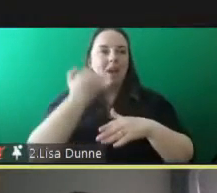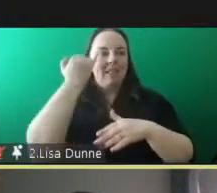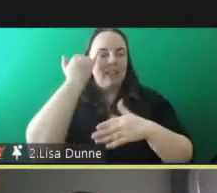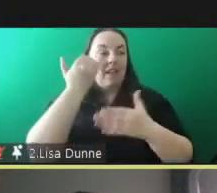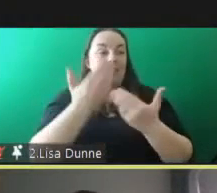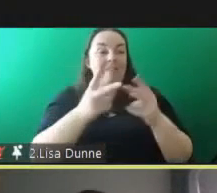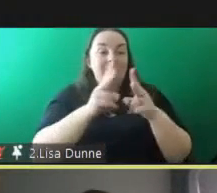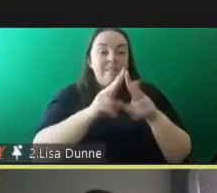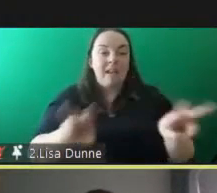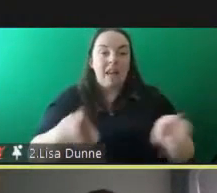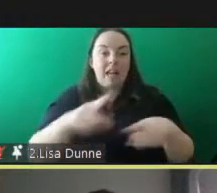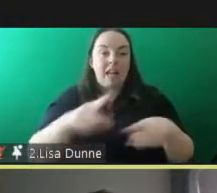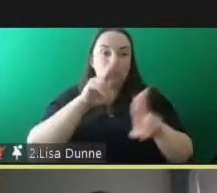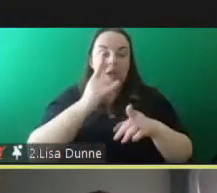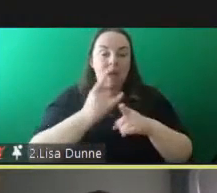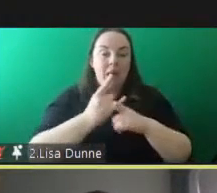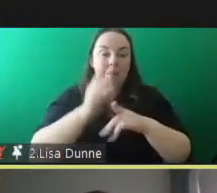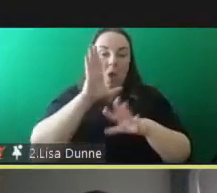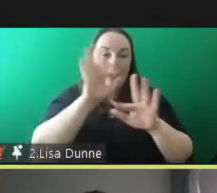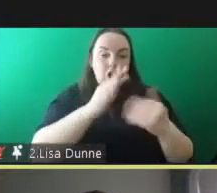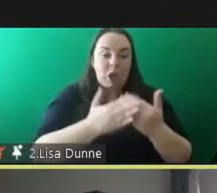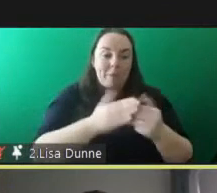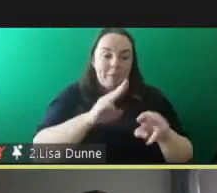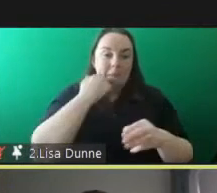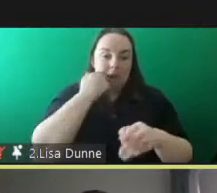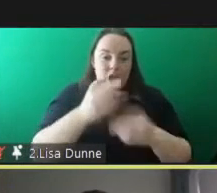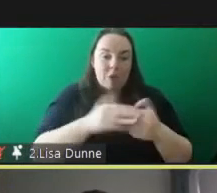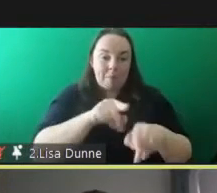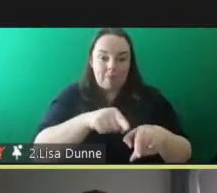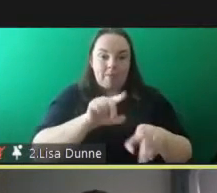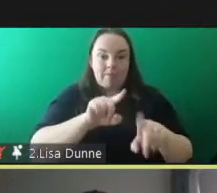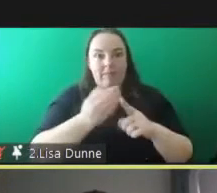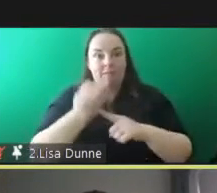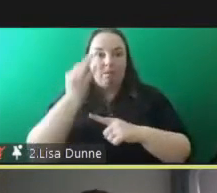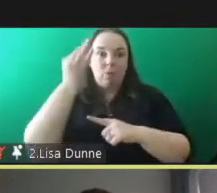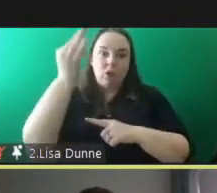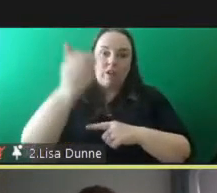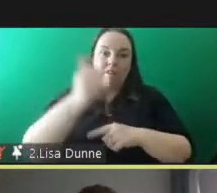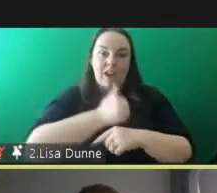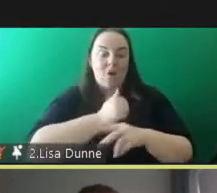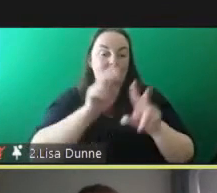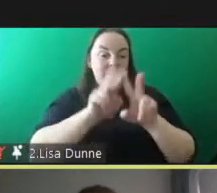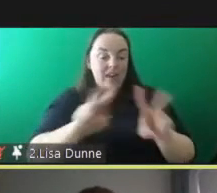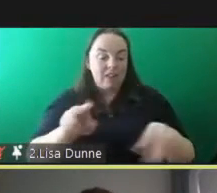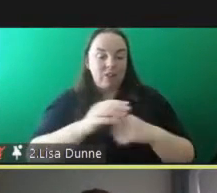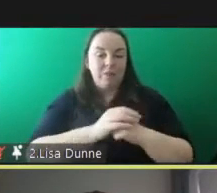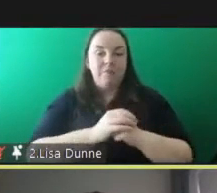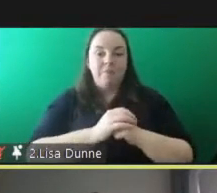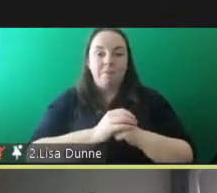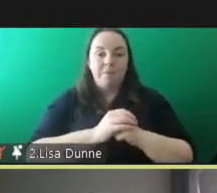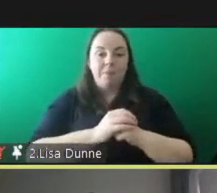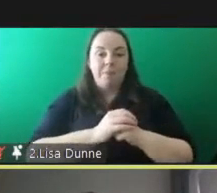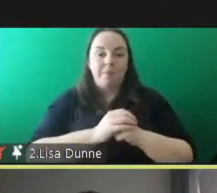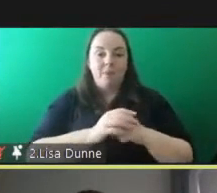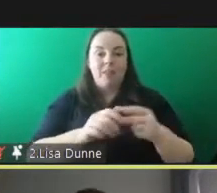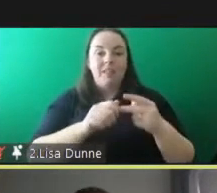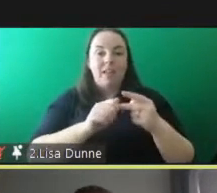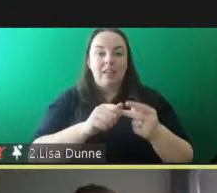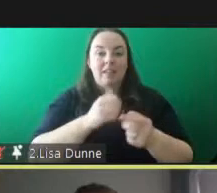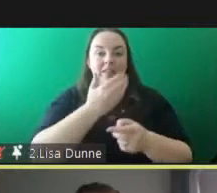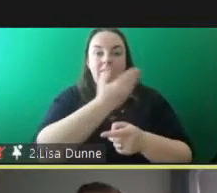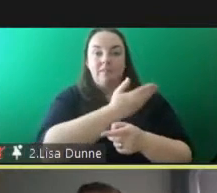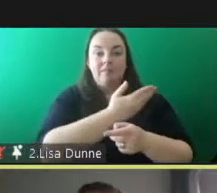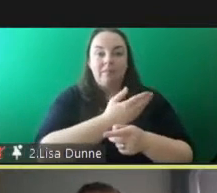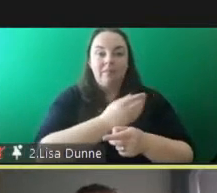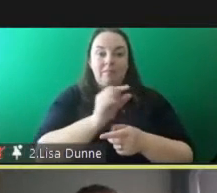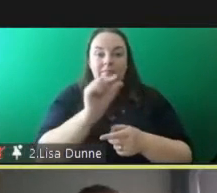future for the village um and the second uh an ounce of prevention been better than